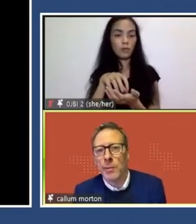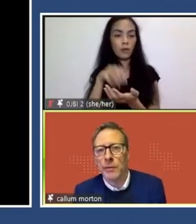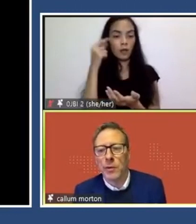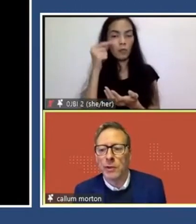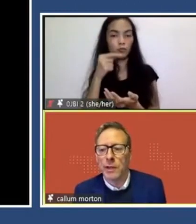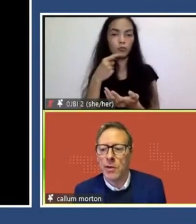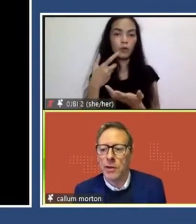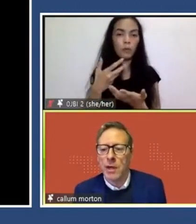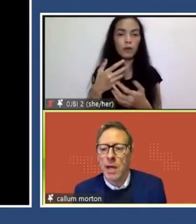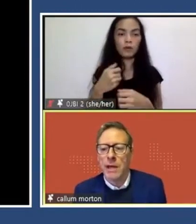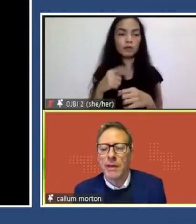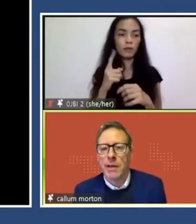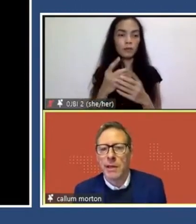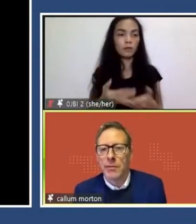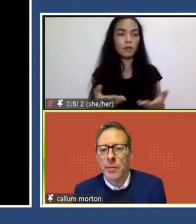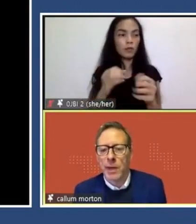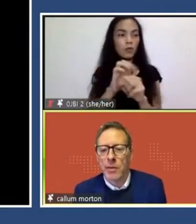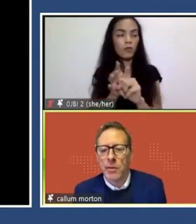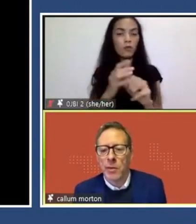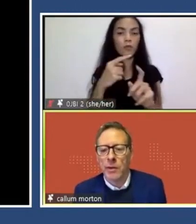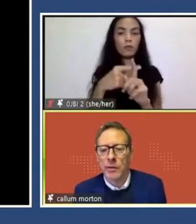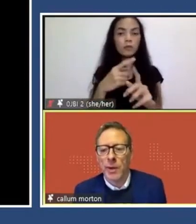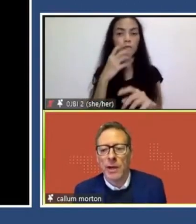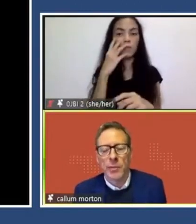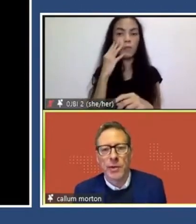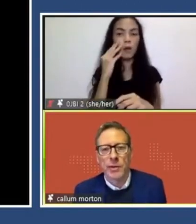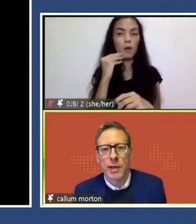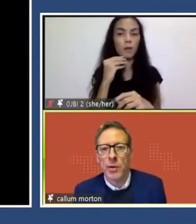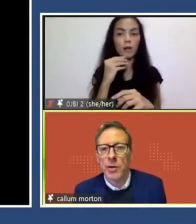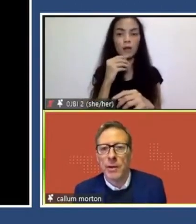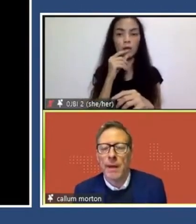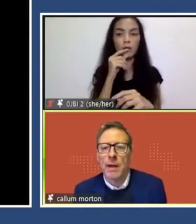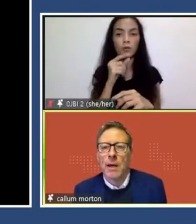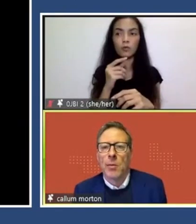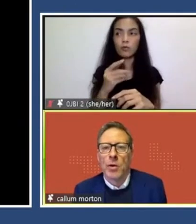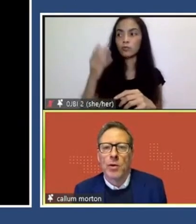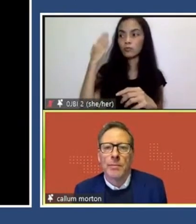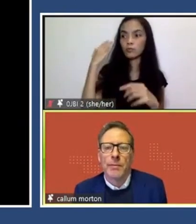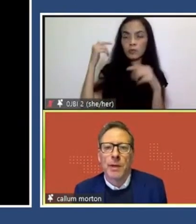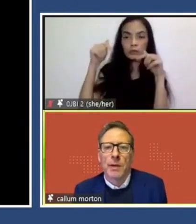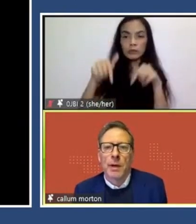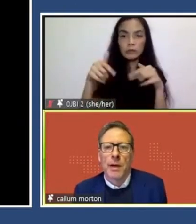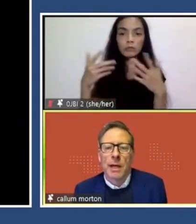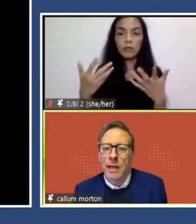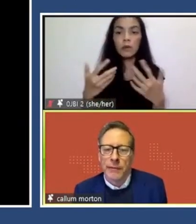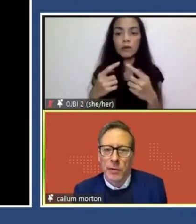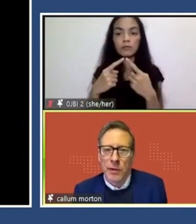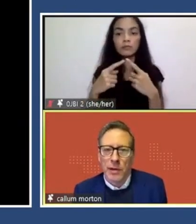Wurundjeri people of the Kulin Nation and extend that respects to Elders past, present and emerging and welcome